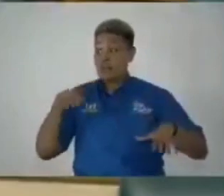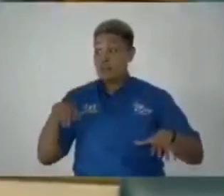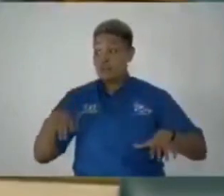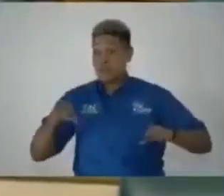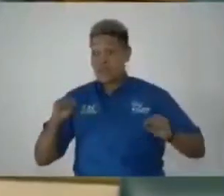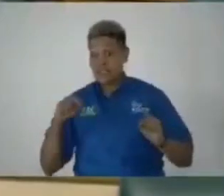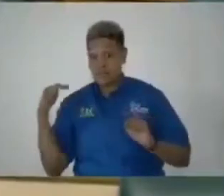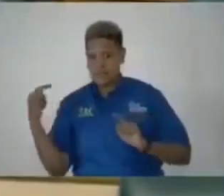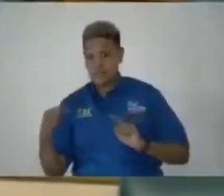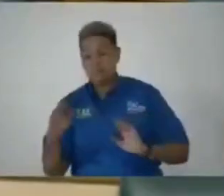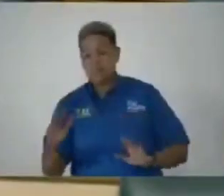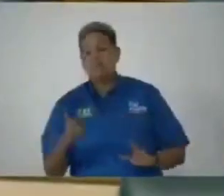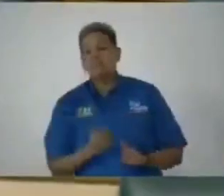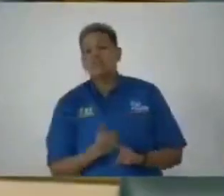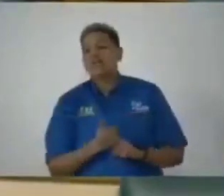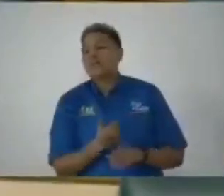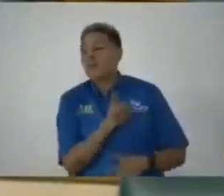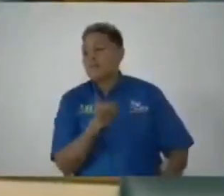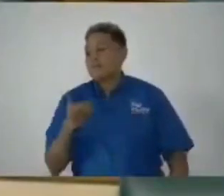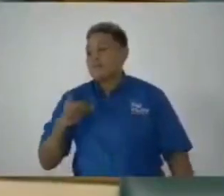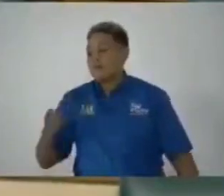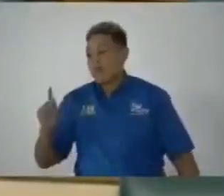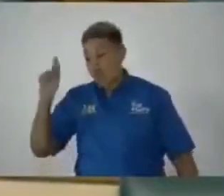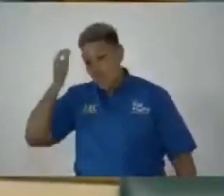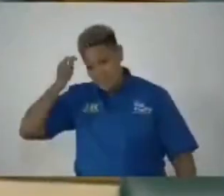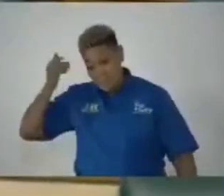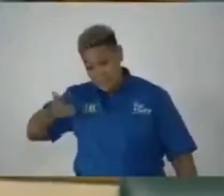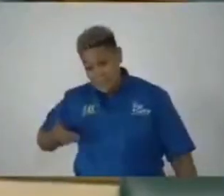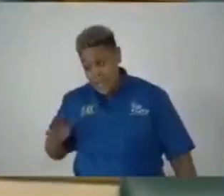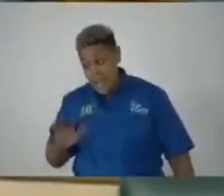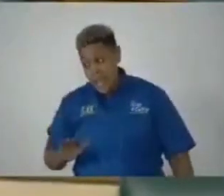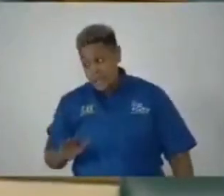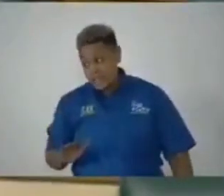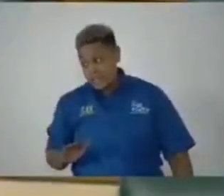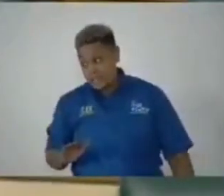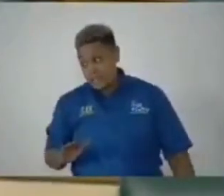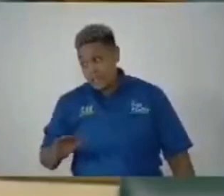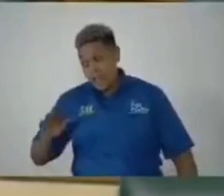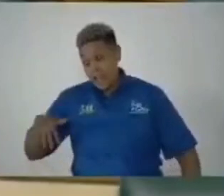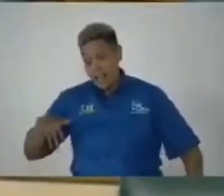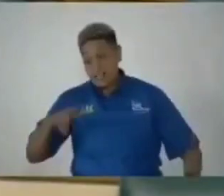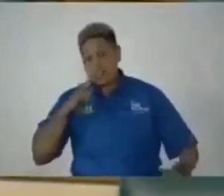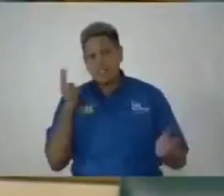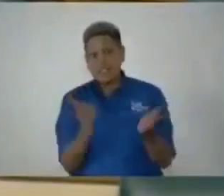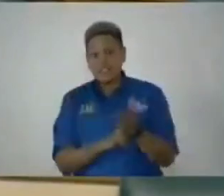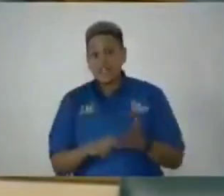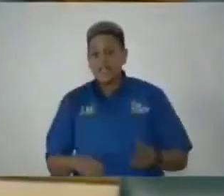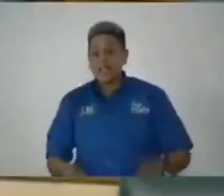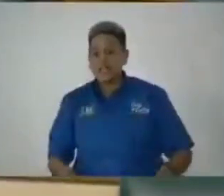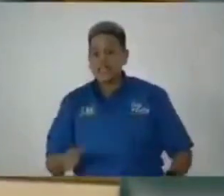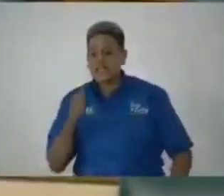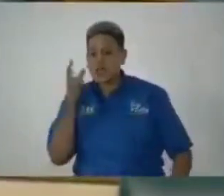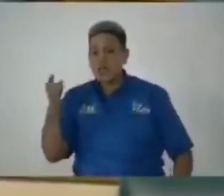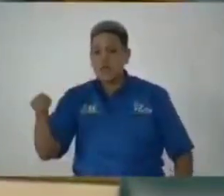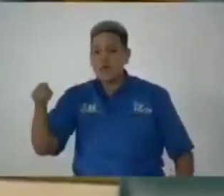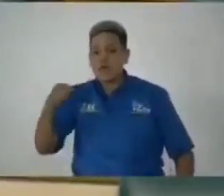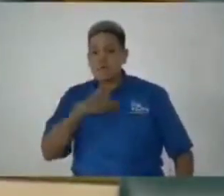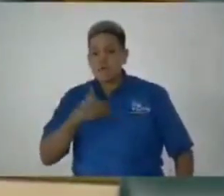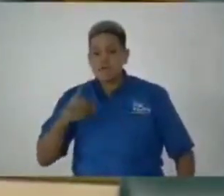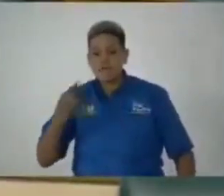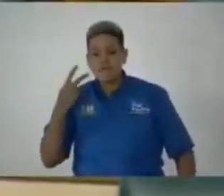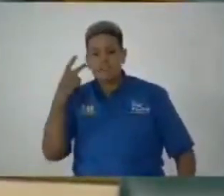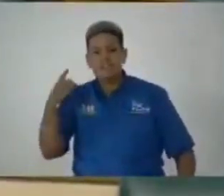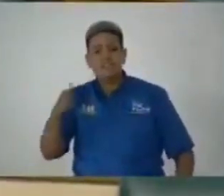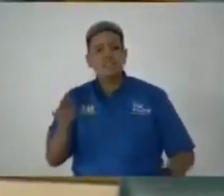position that members on the government side have not signed, not one member over here have seen this